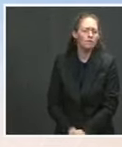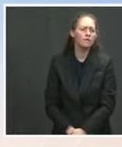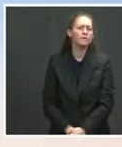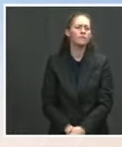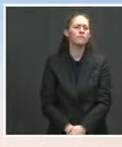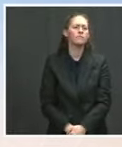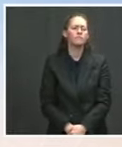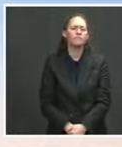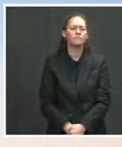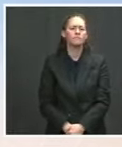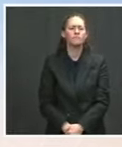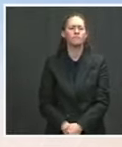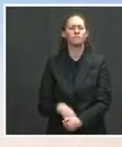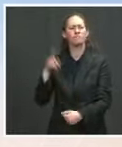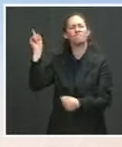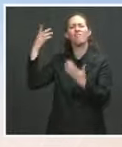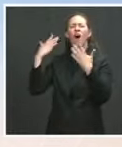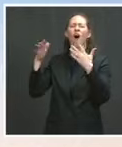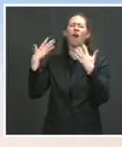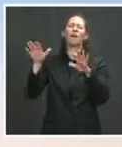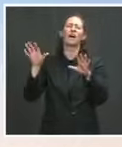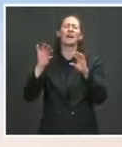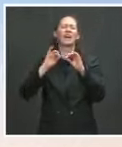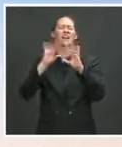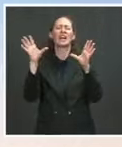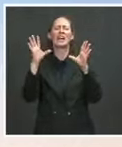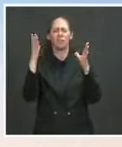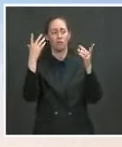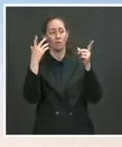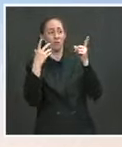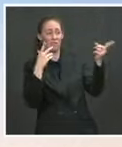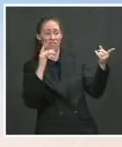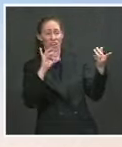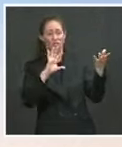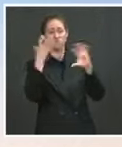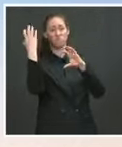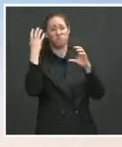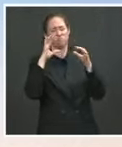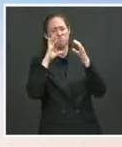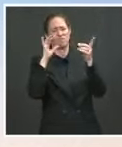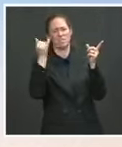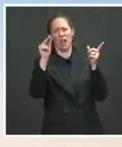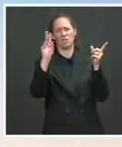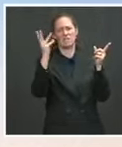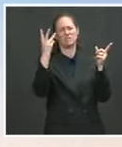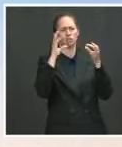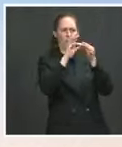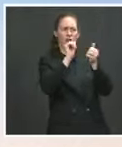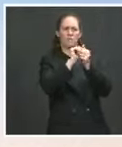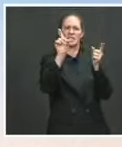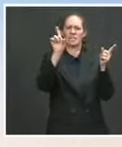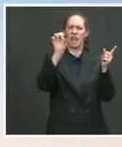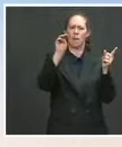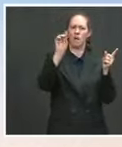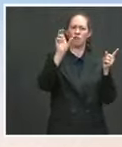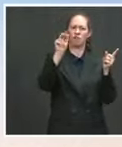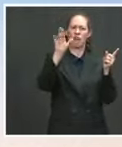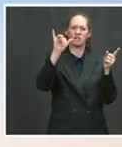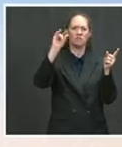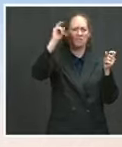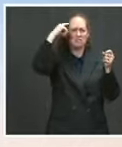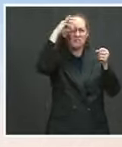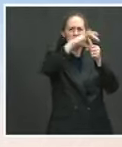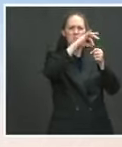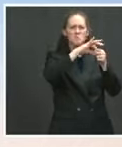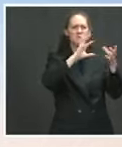on our democracy that was January 6th. And he's conveyed that clearly publicly on numerous occasions. I don't think there's any secret about where he